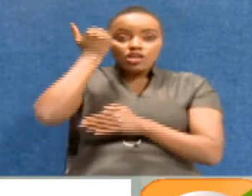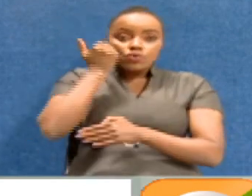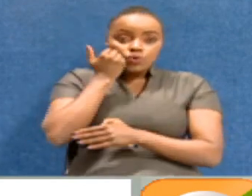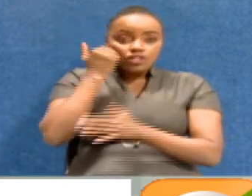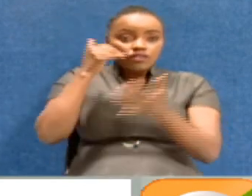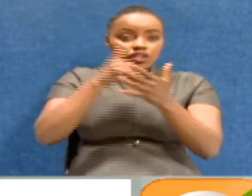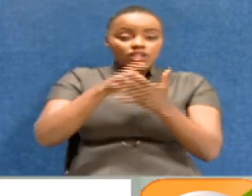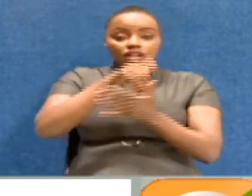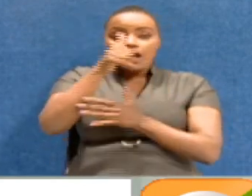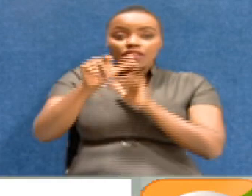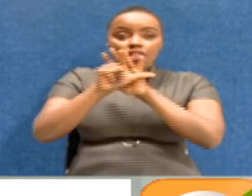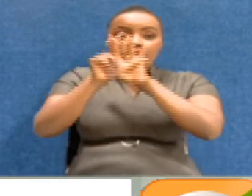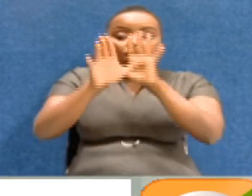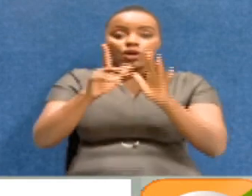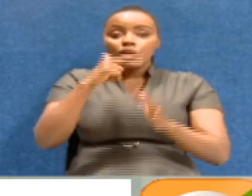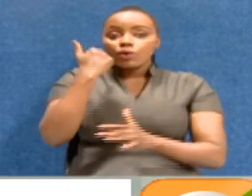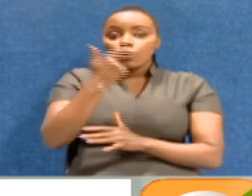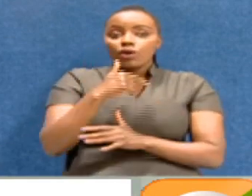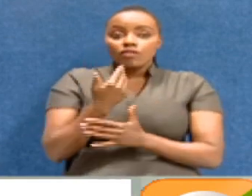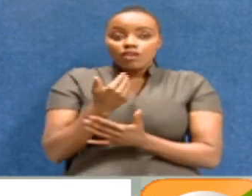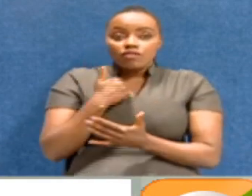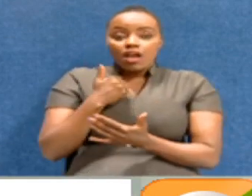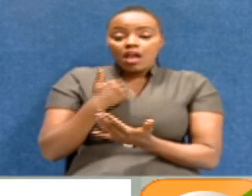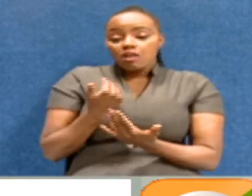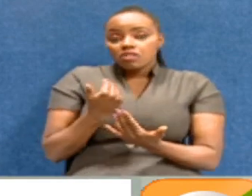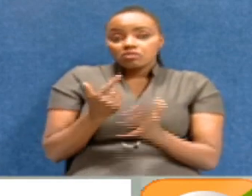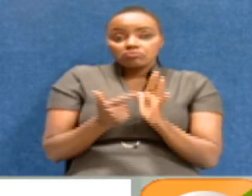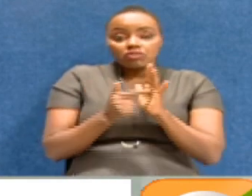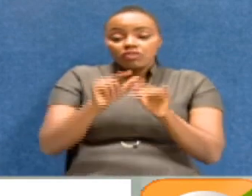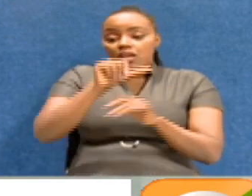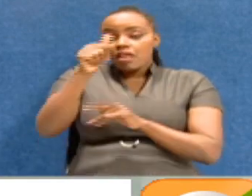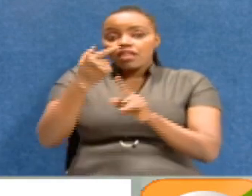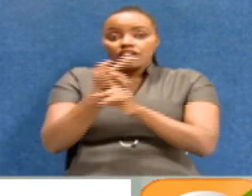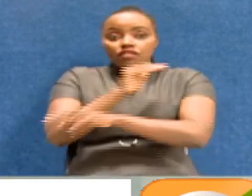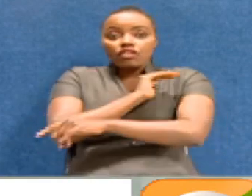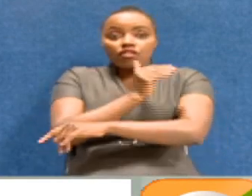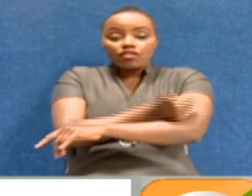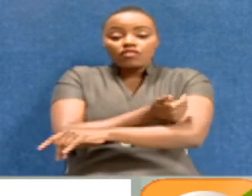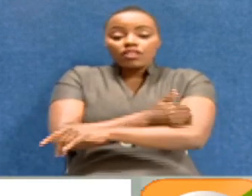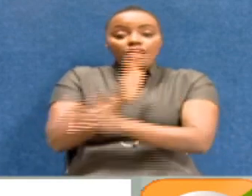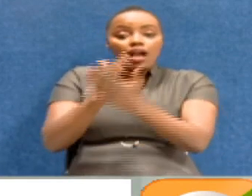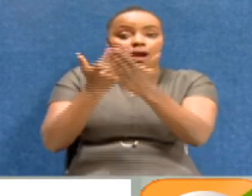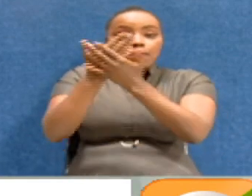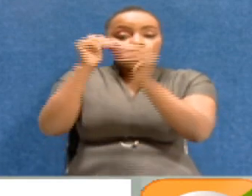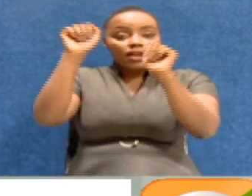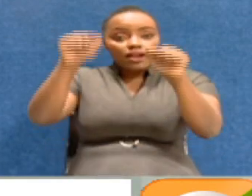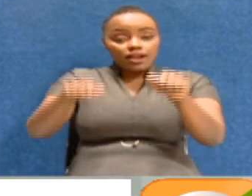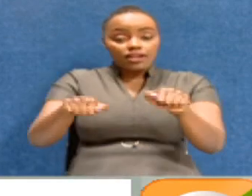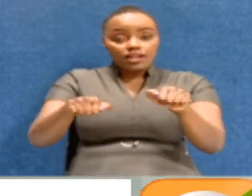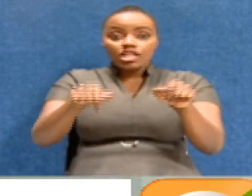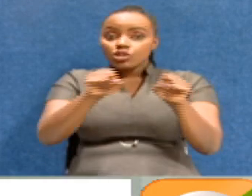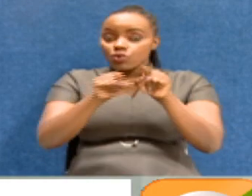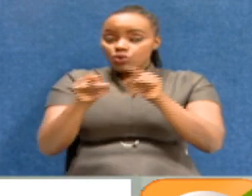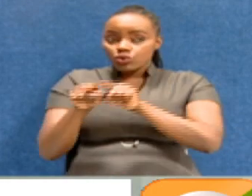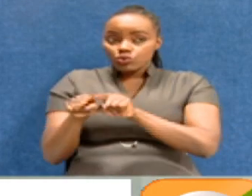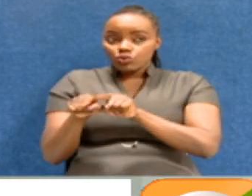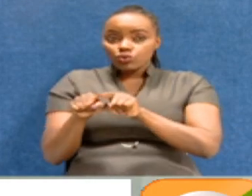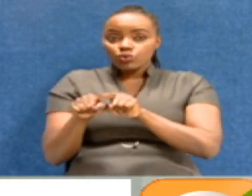including other lawyers who have distinguished themselves in other capacities, are entitled to apply. Yeah. And to